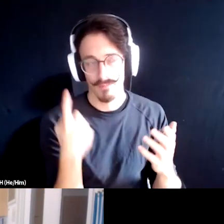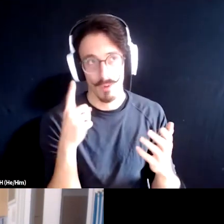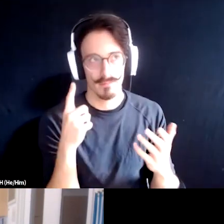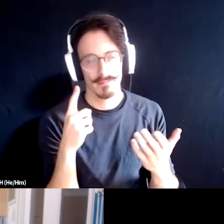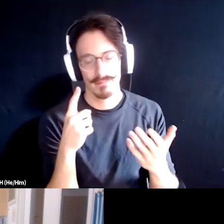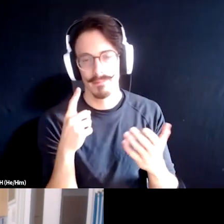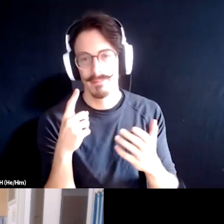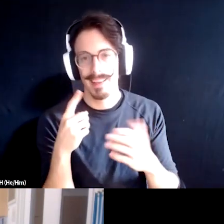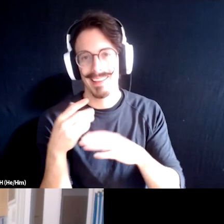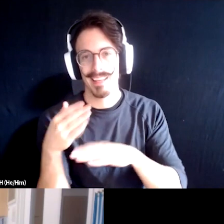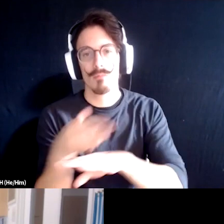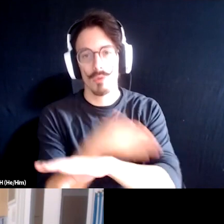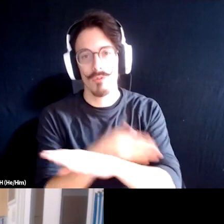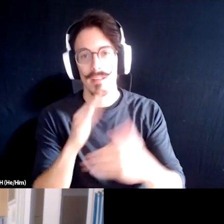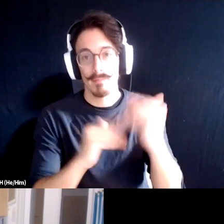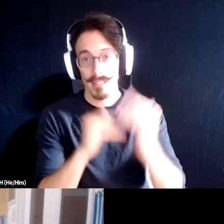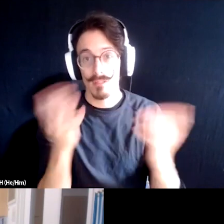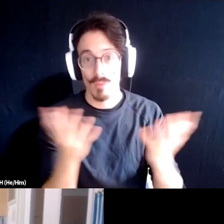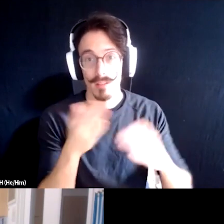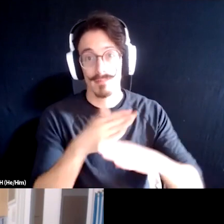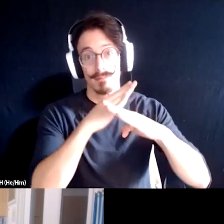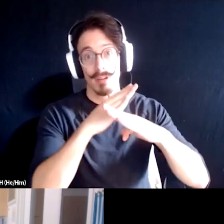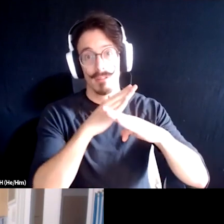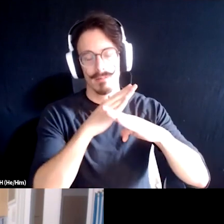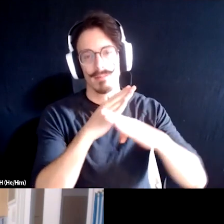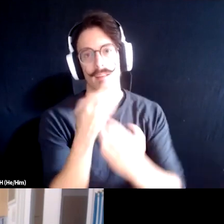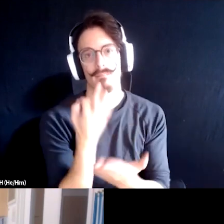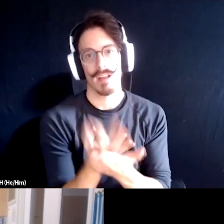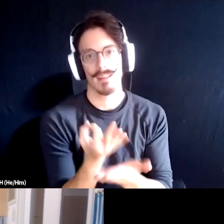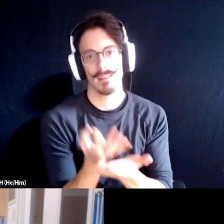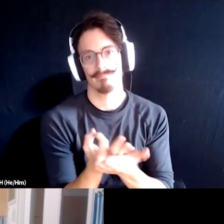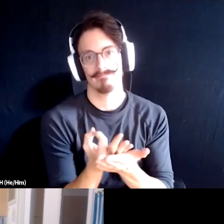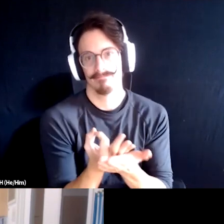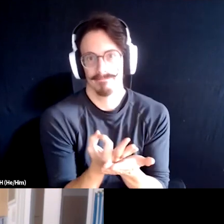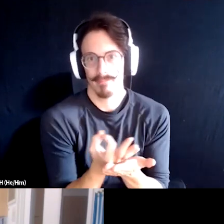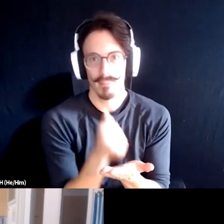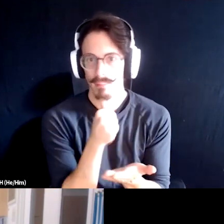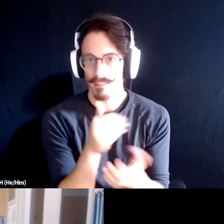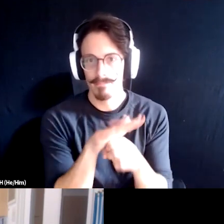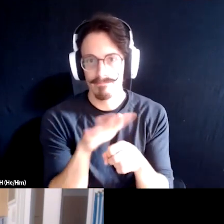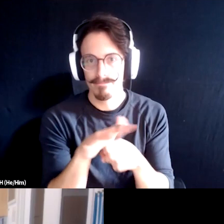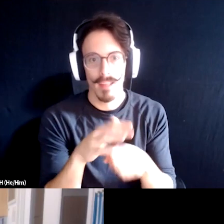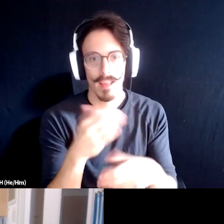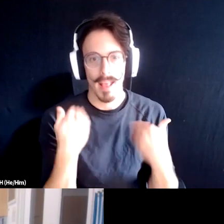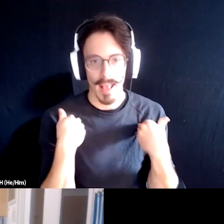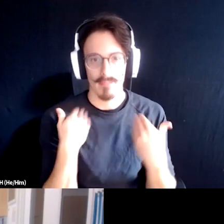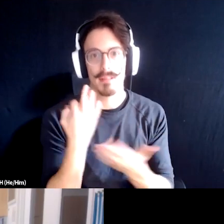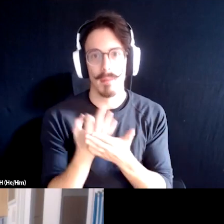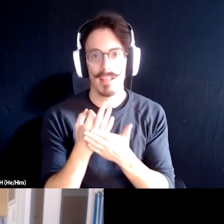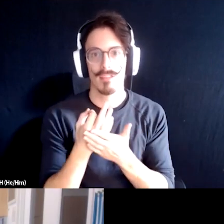or improving our facility is, um, funding and having the finances to be able to do that.